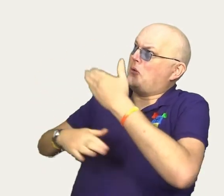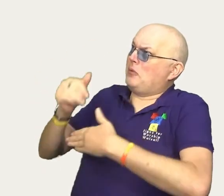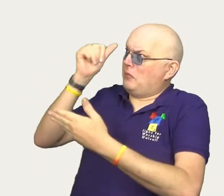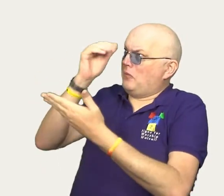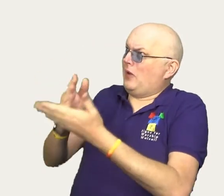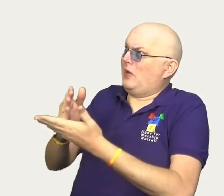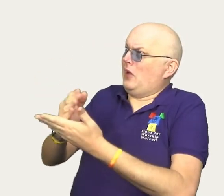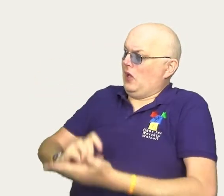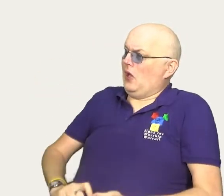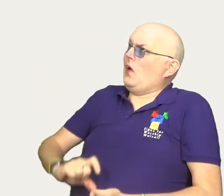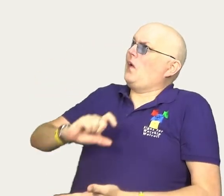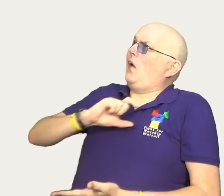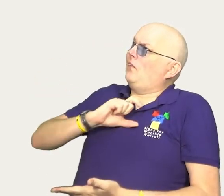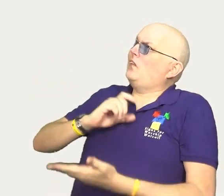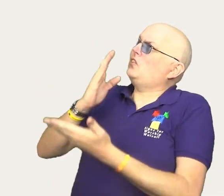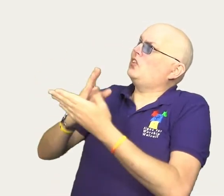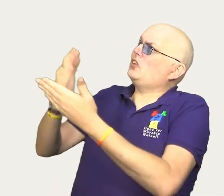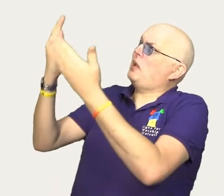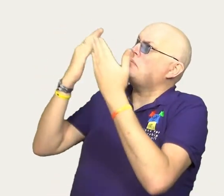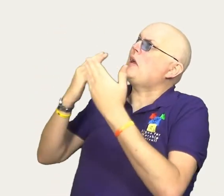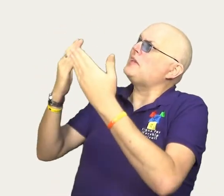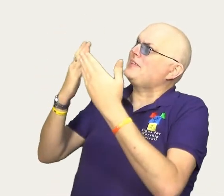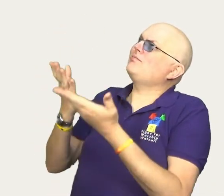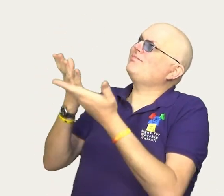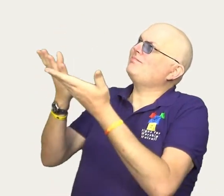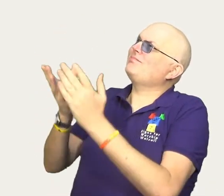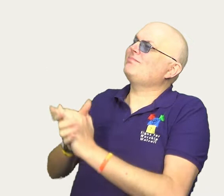we renew our confidence and trust in his mercy.